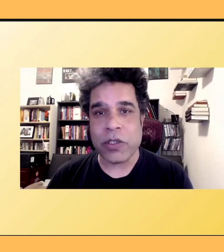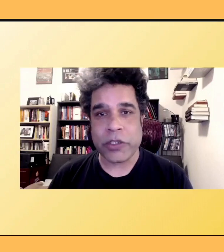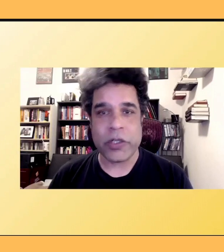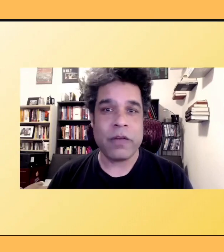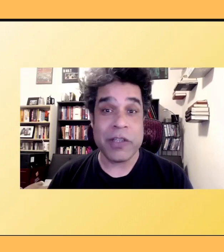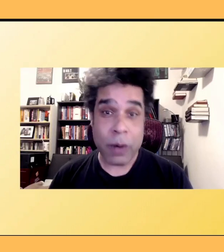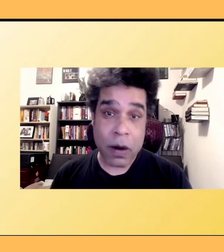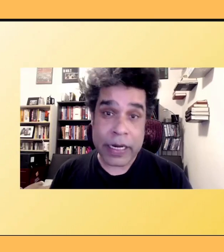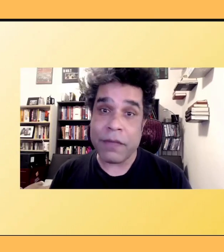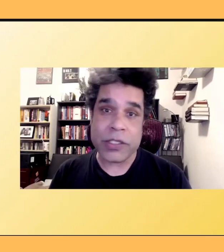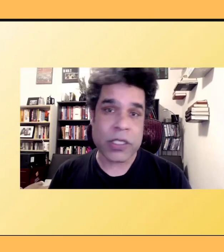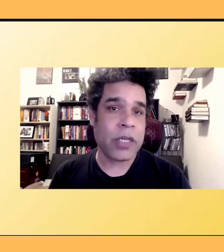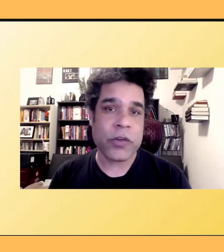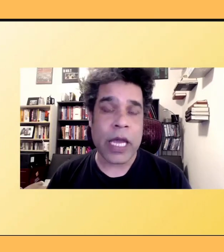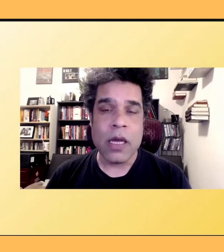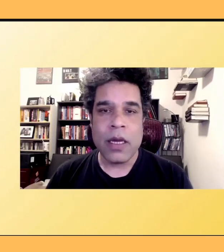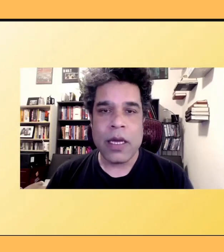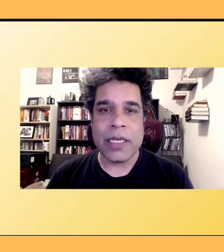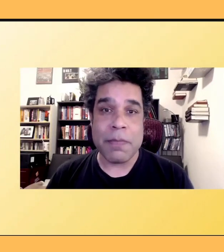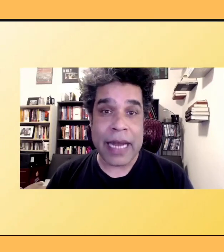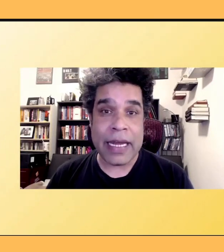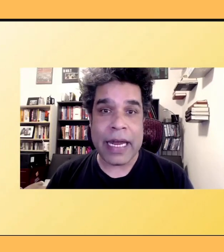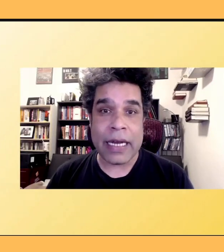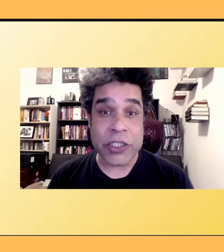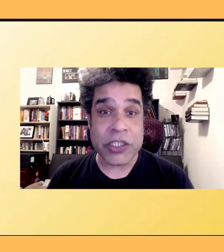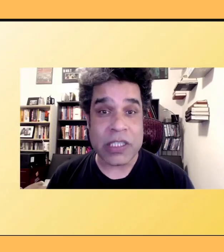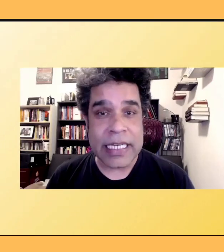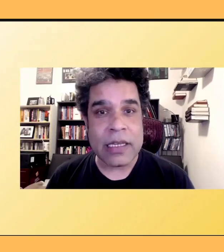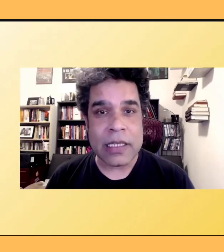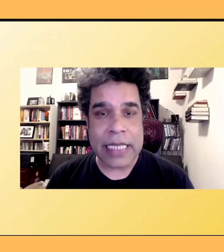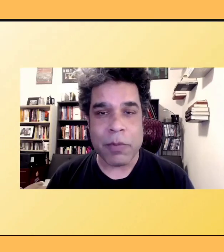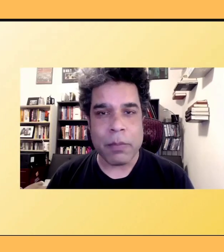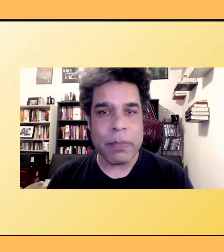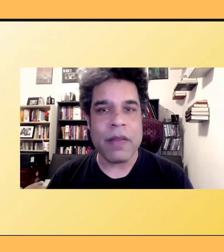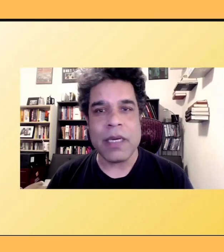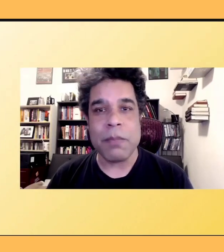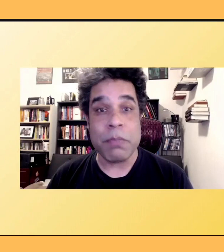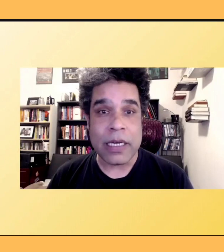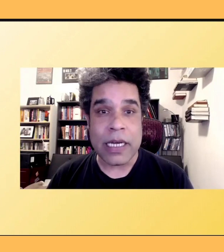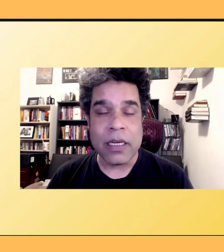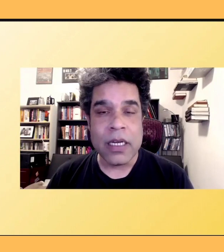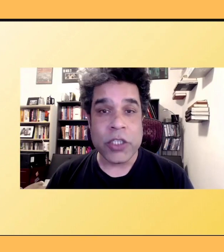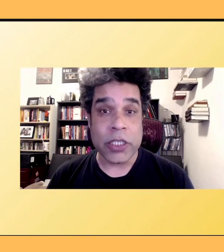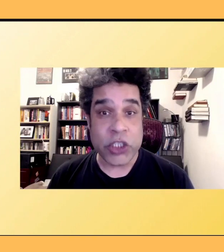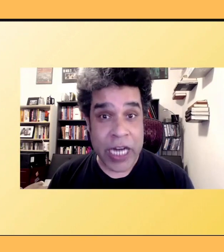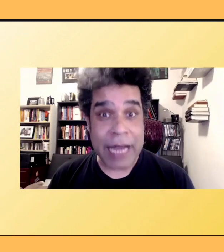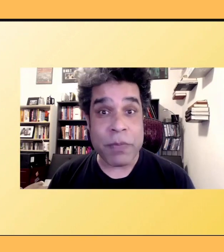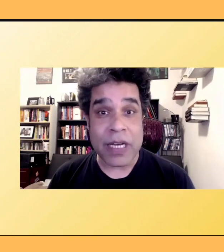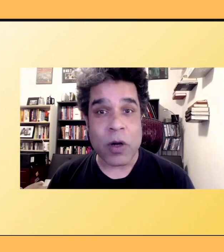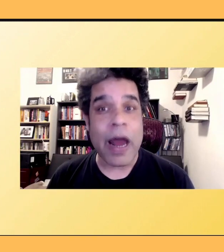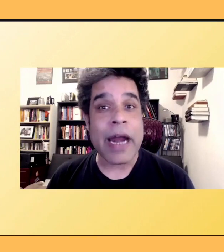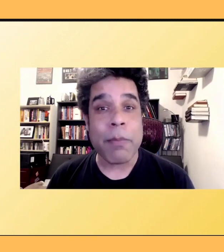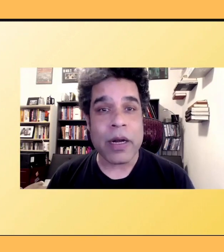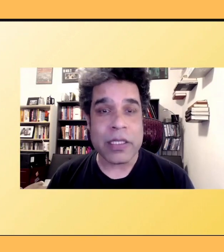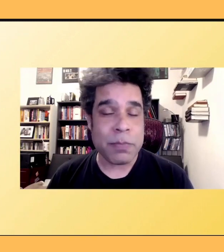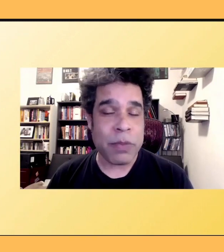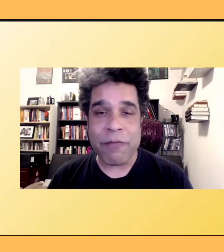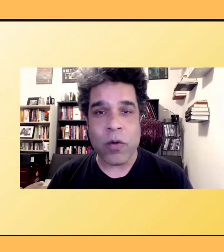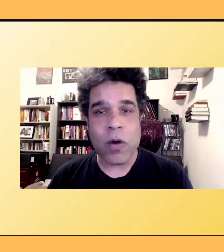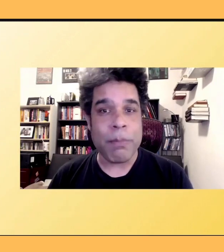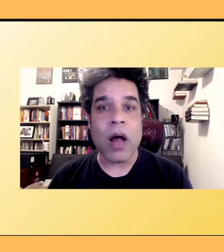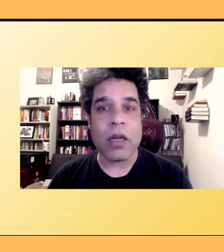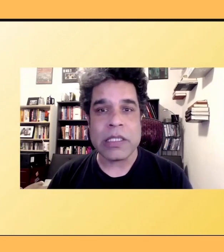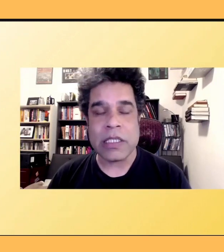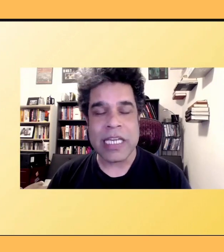in demanding not just a seat at the table, but the ability to shape the Democratic Party's platform policies and to really